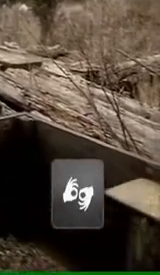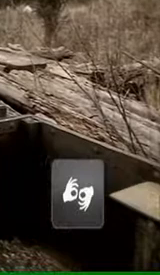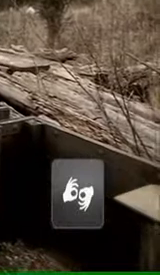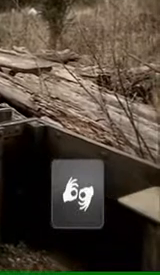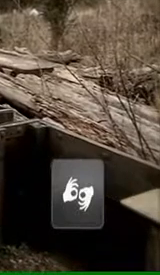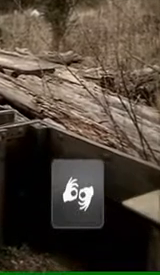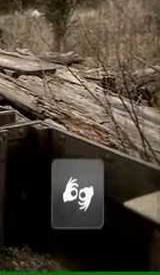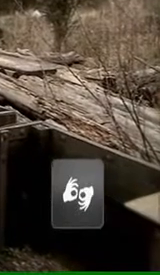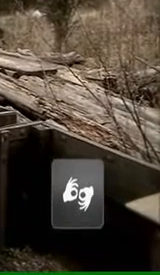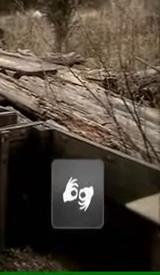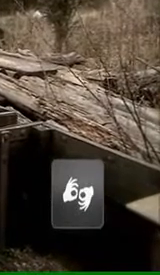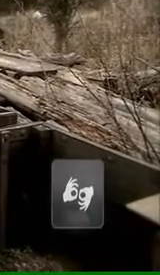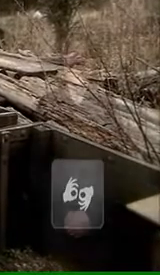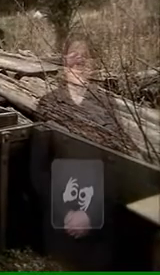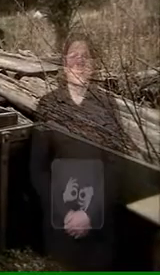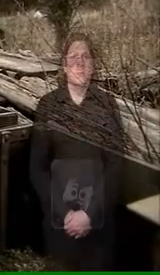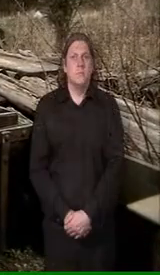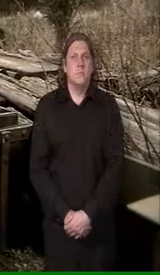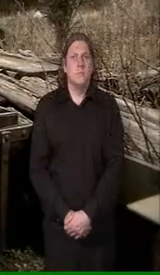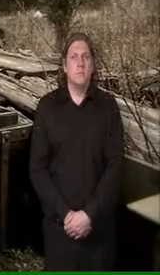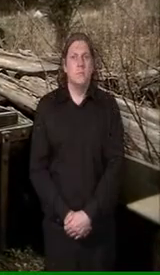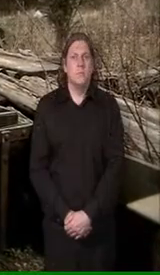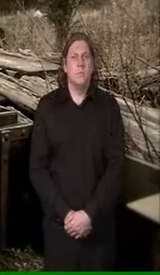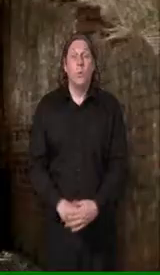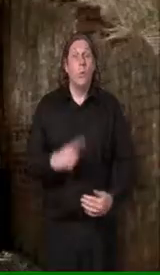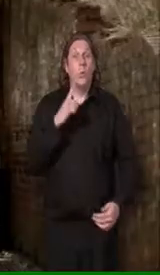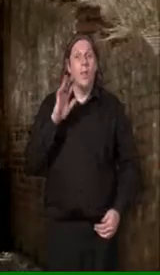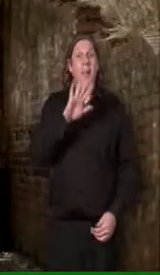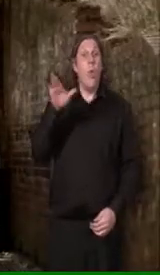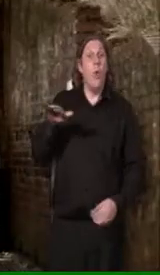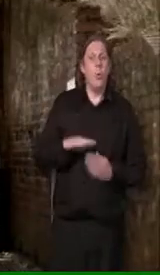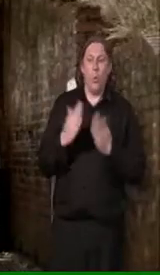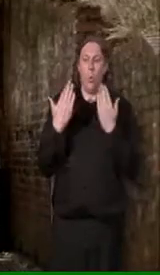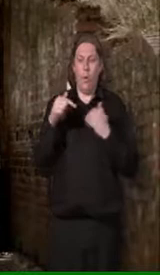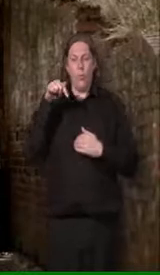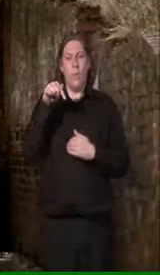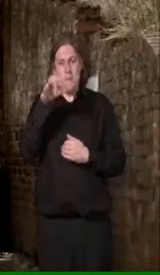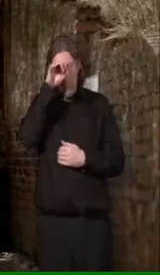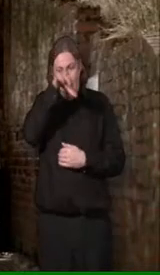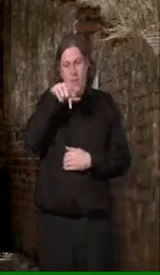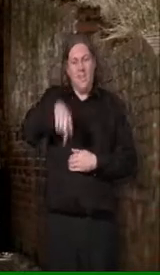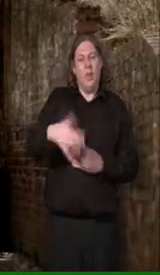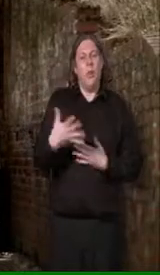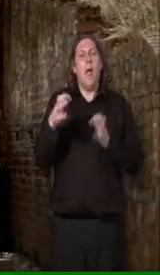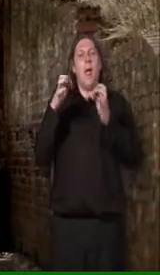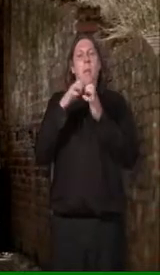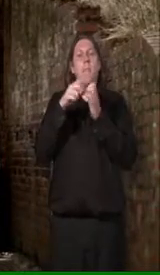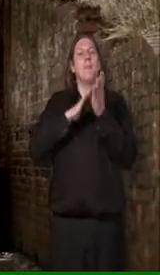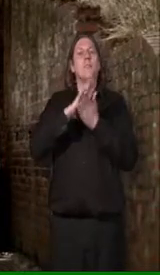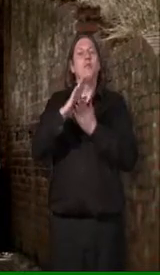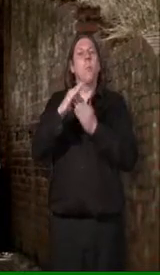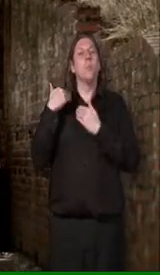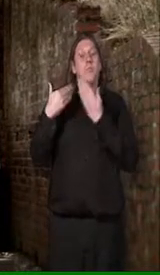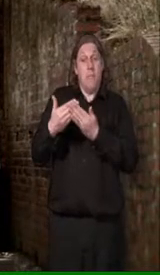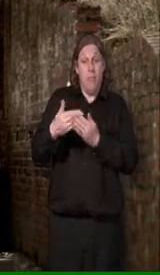Hello there and welcome to Mahogamy Driftmine here at the Beamish Museum. This was a working corn mine. It first opened up in 1855